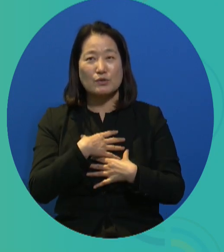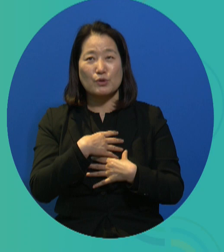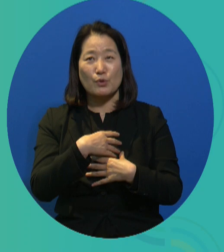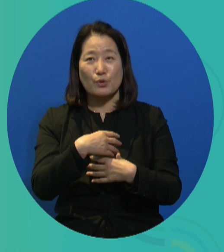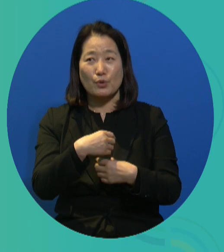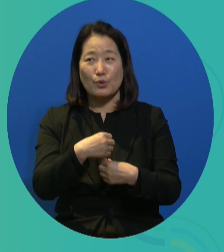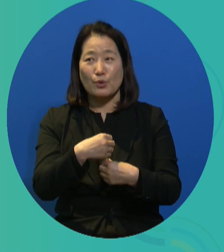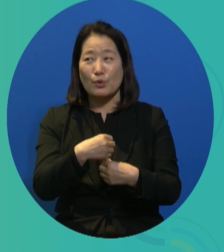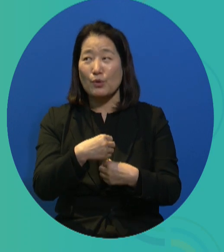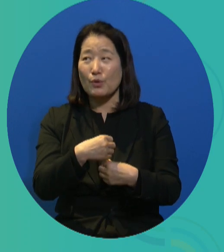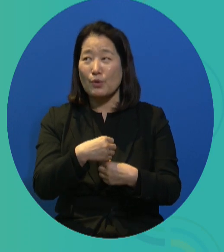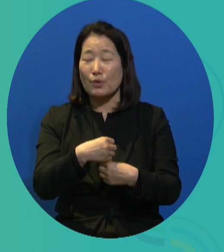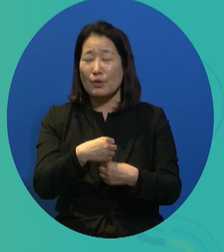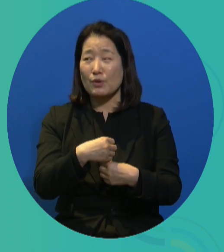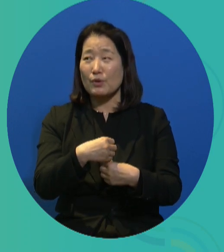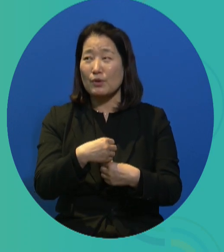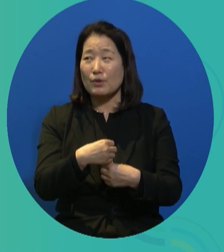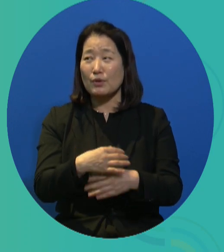consistent and stable